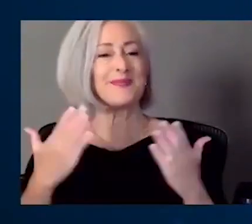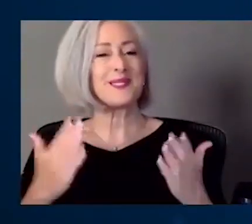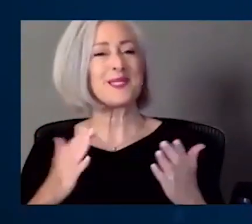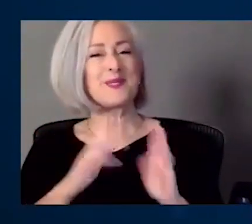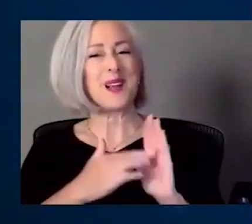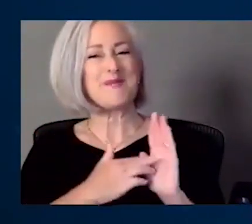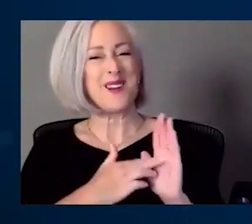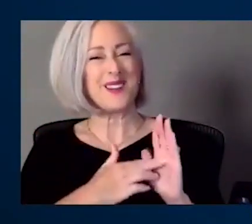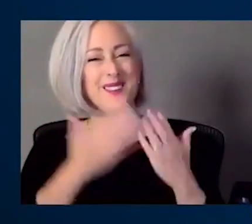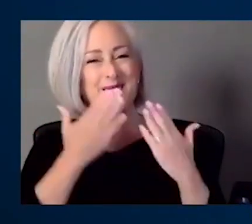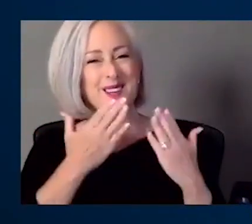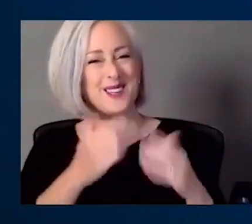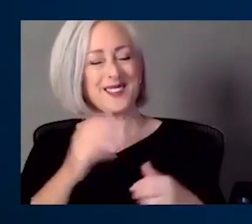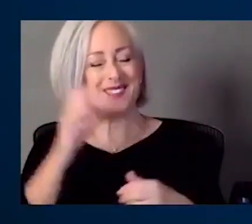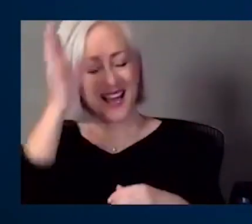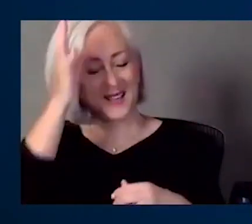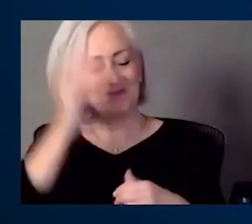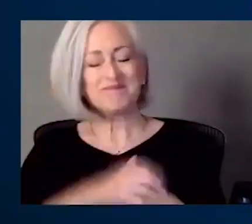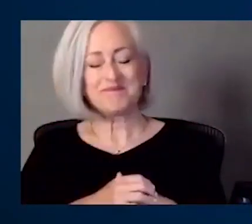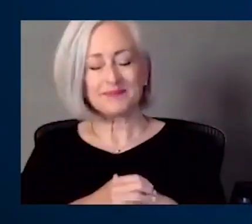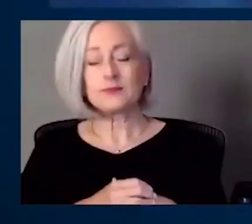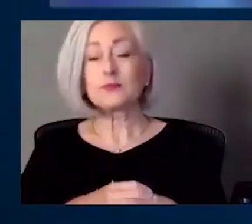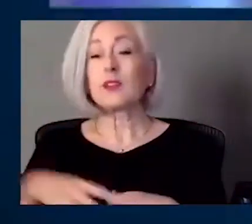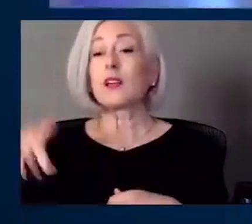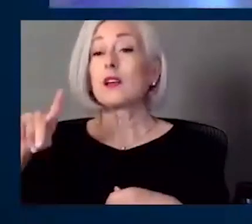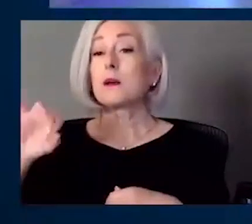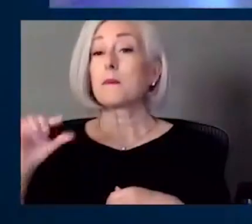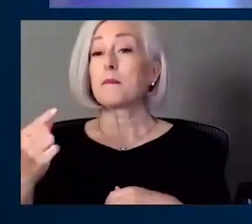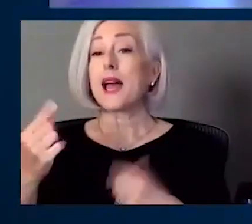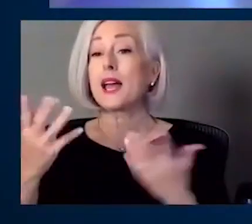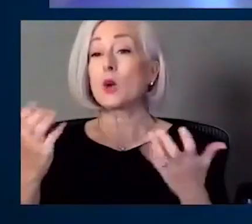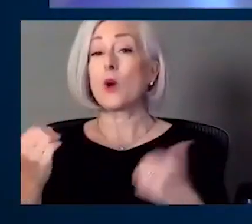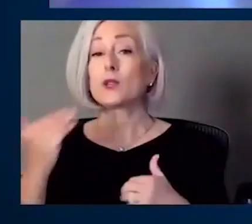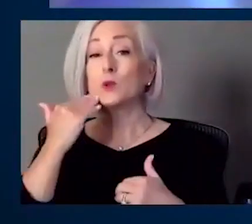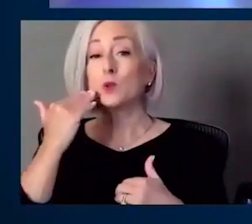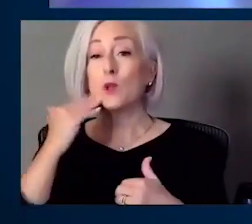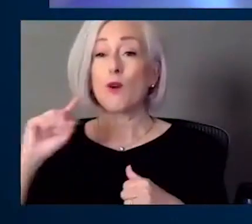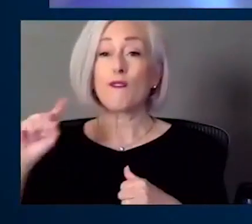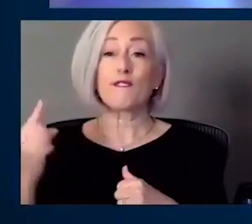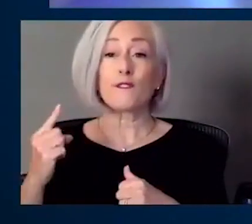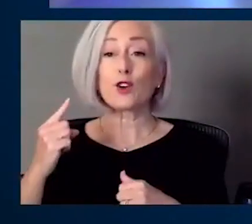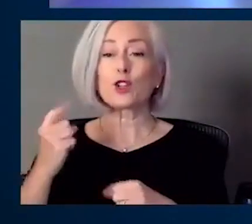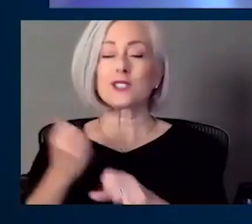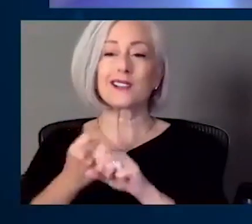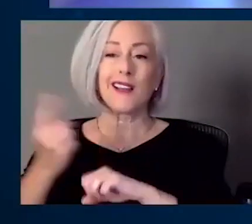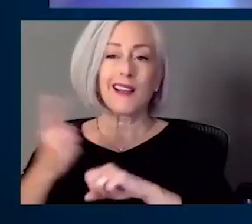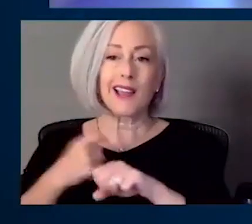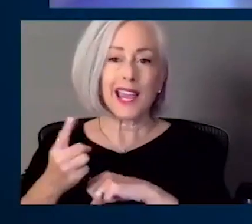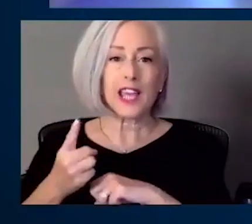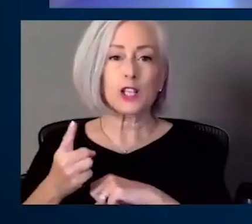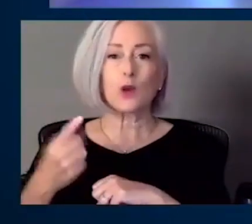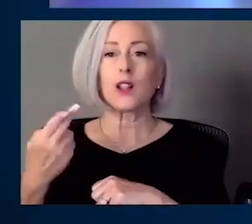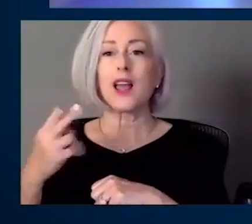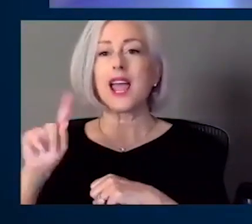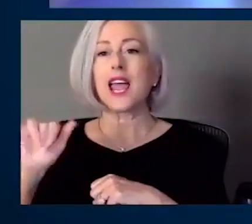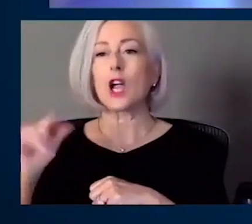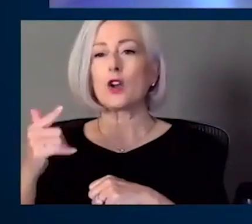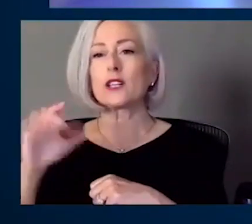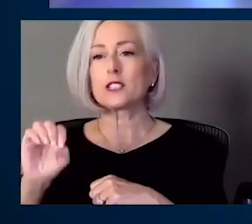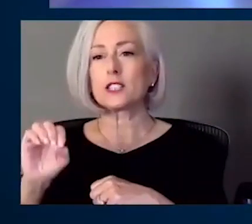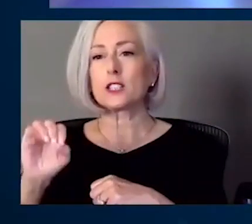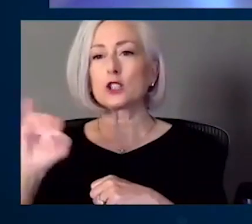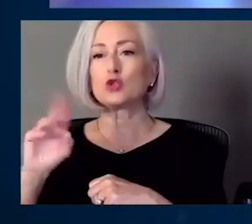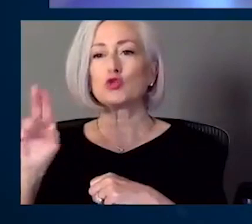you. And Peg, she wants us to know that the first annual Juneteenth Heritage Jubilee will be tomorrow morning,